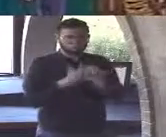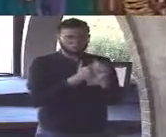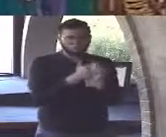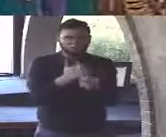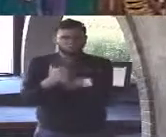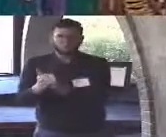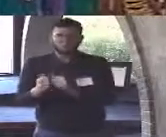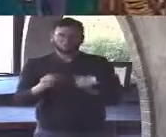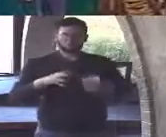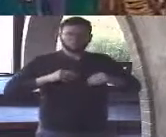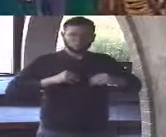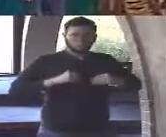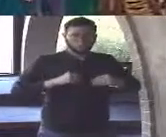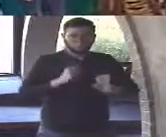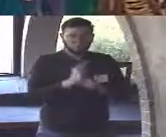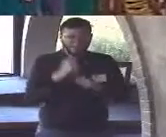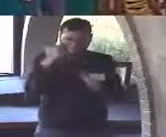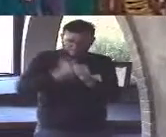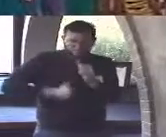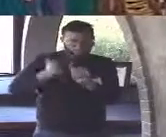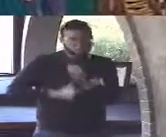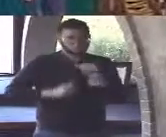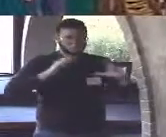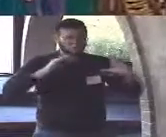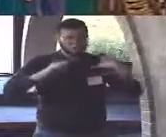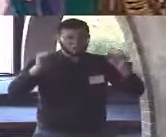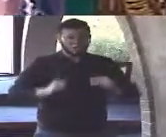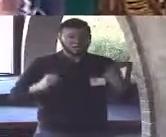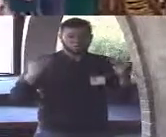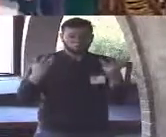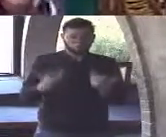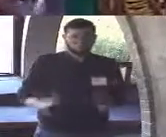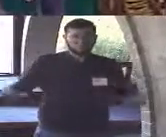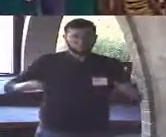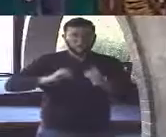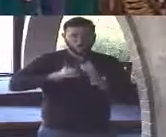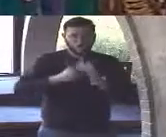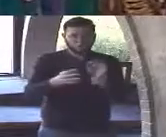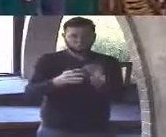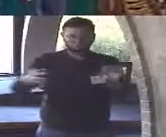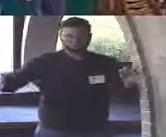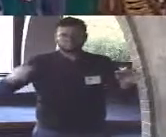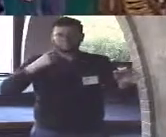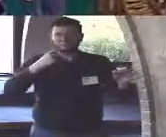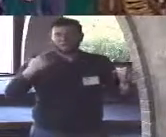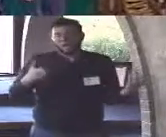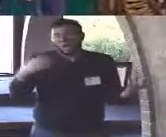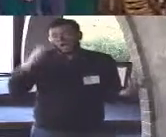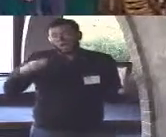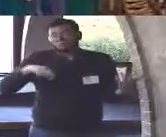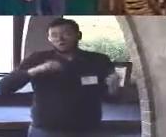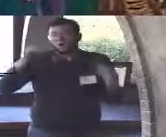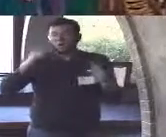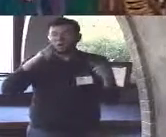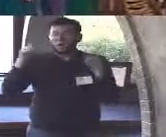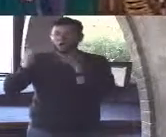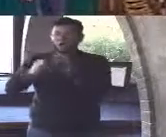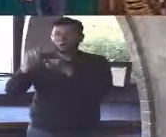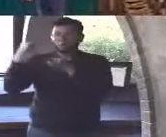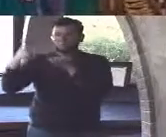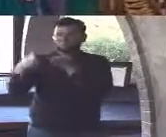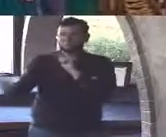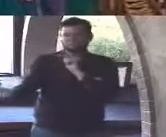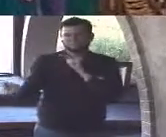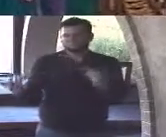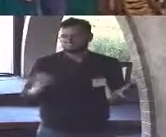question every conversation can amicably end like this I guess we'll just have to agree to disagree now